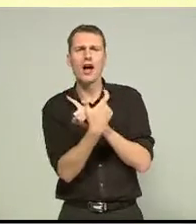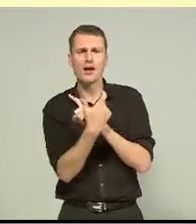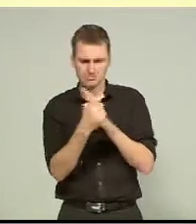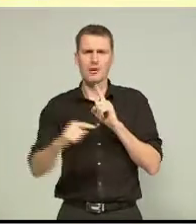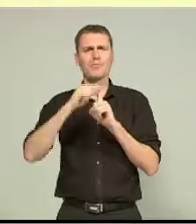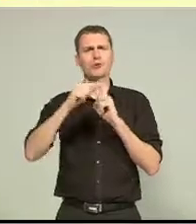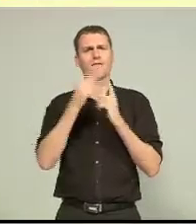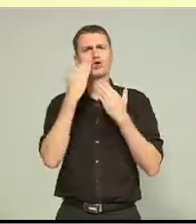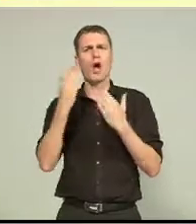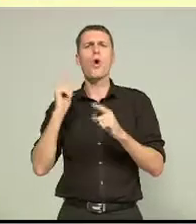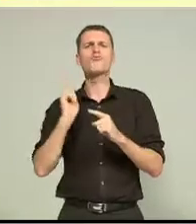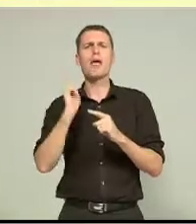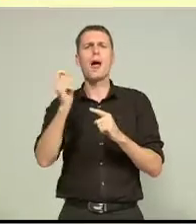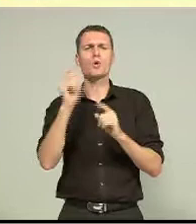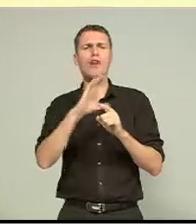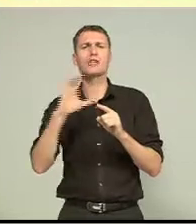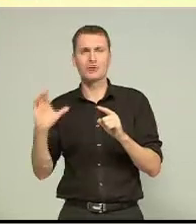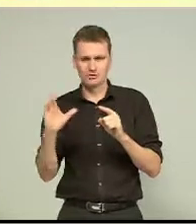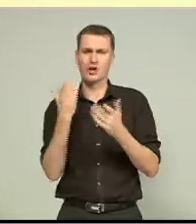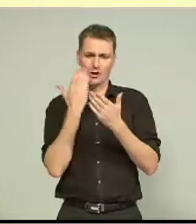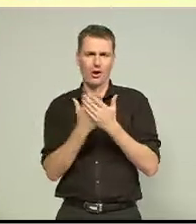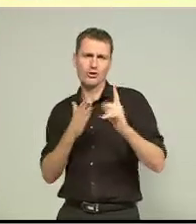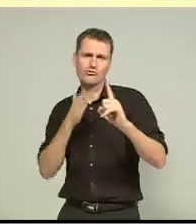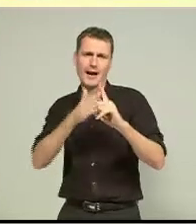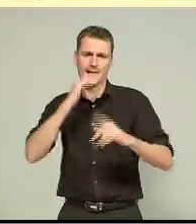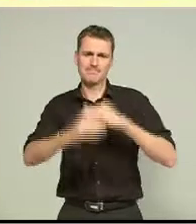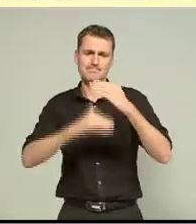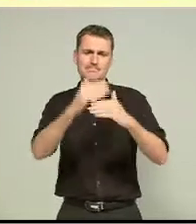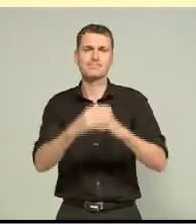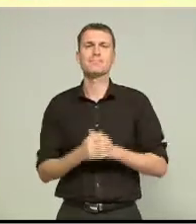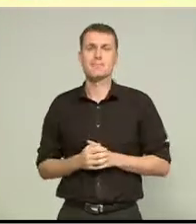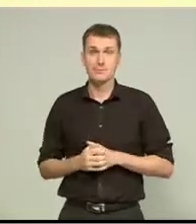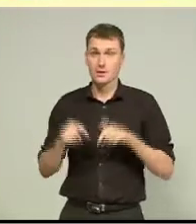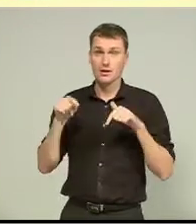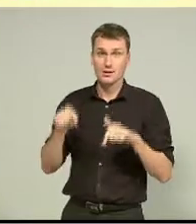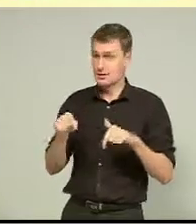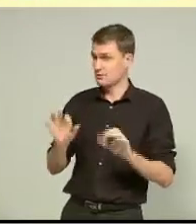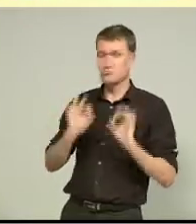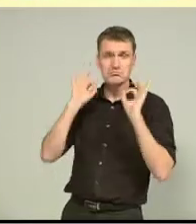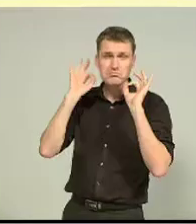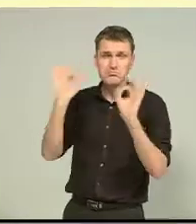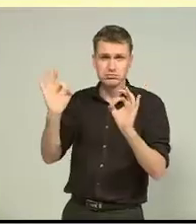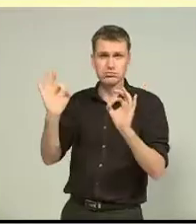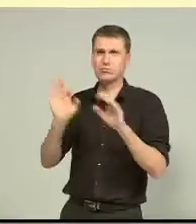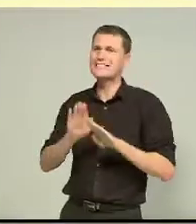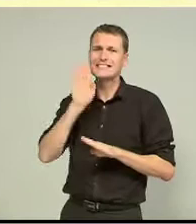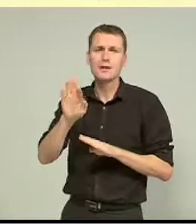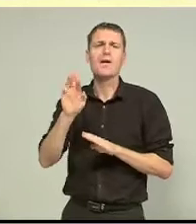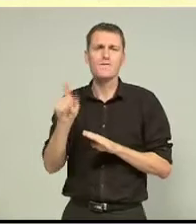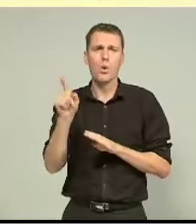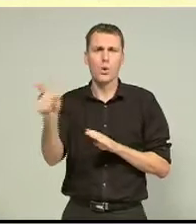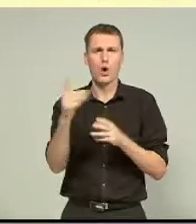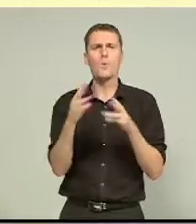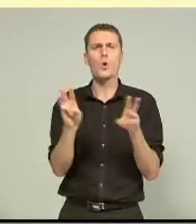rebuild is on track. This is a significant milestone for music and arts in Christchurch. The music